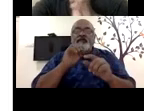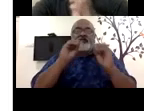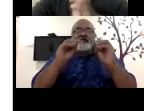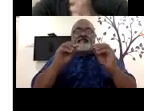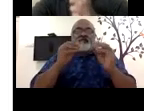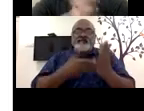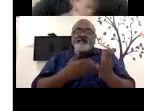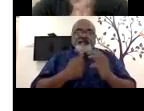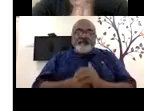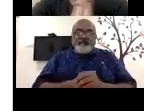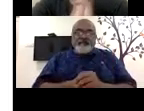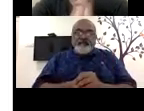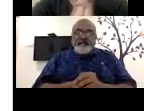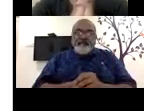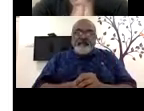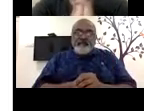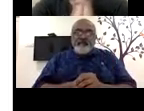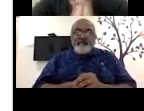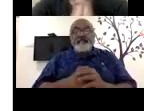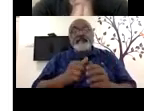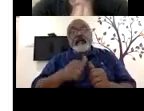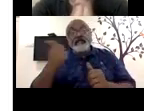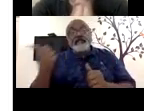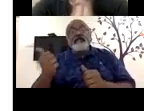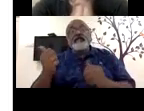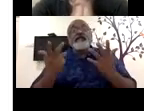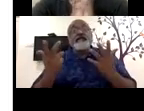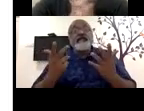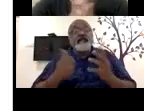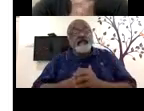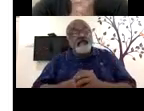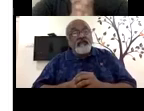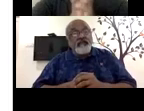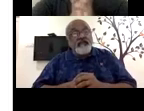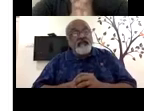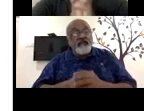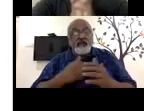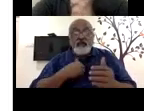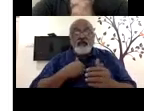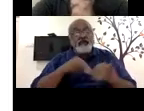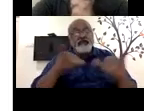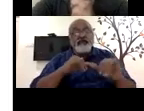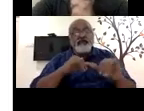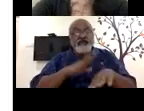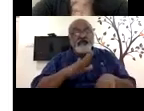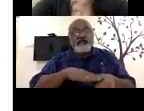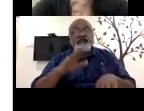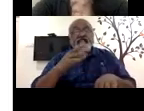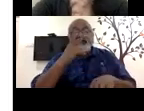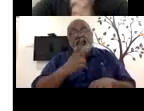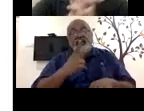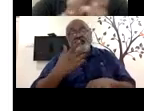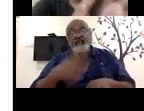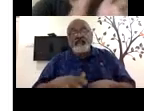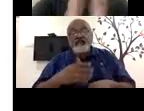Other one, which actually is equally important is what we have also experienced is in our work is,